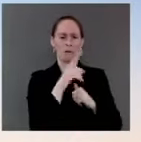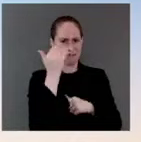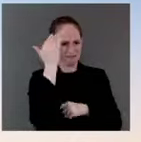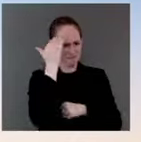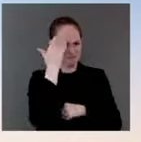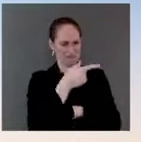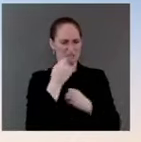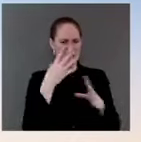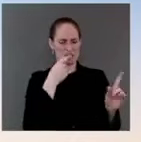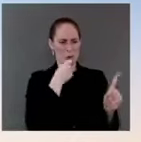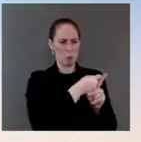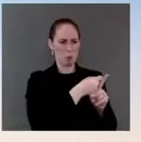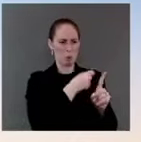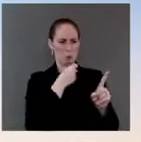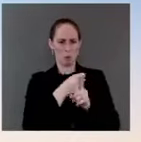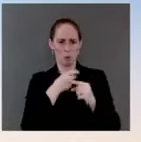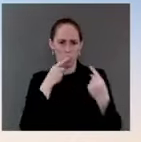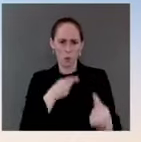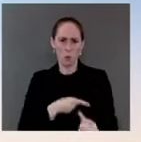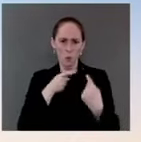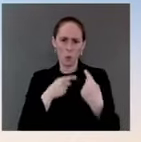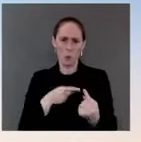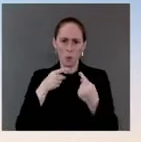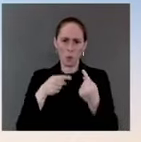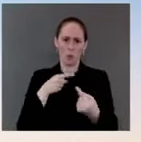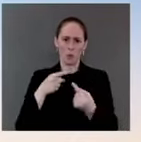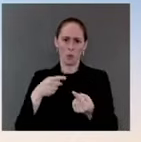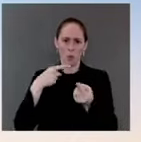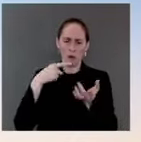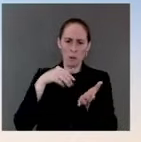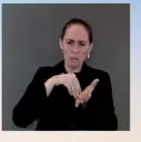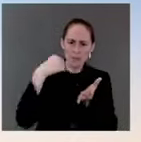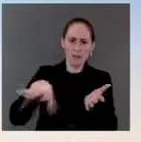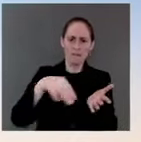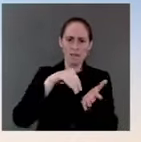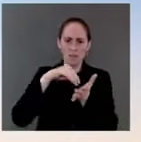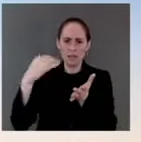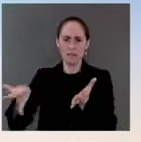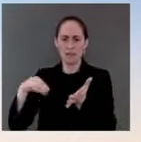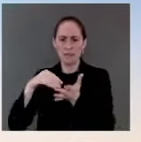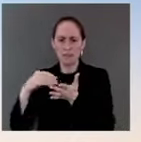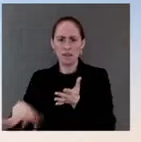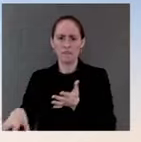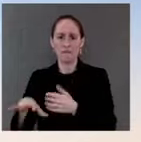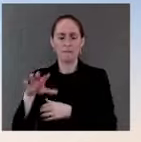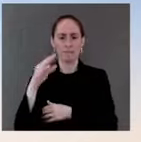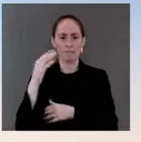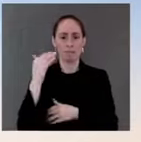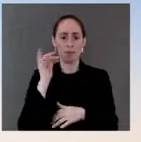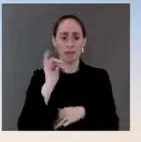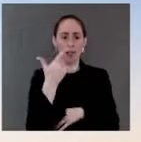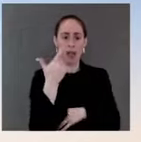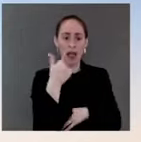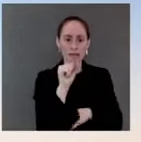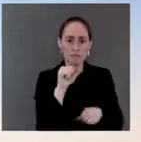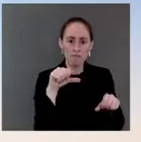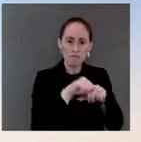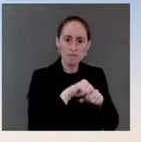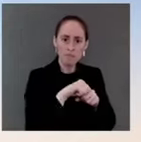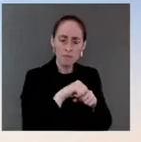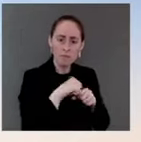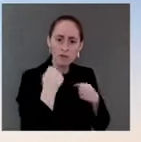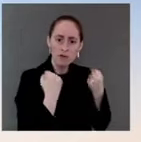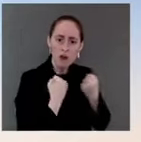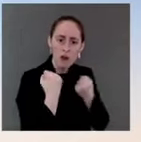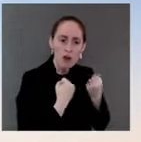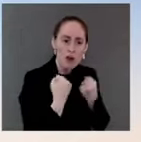the cost of gas or natural gas, heating your home or putting gas in your car, we're seeing those prices come down. Or whether it is